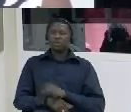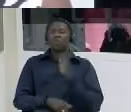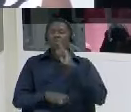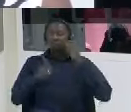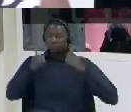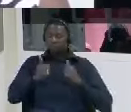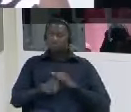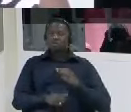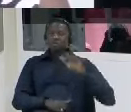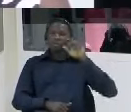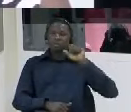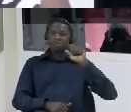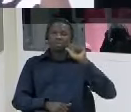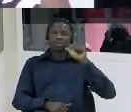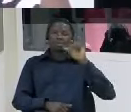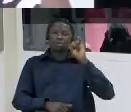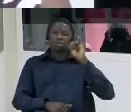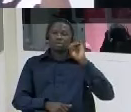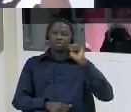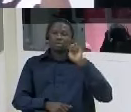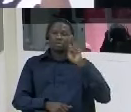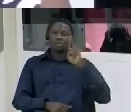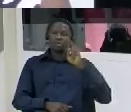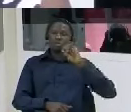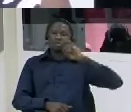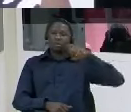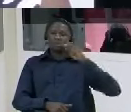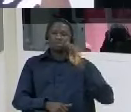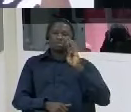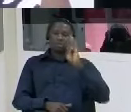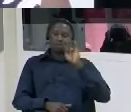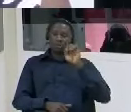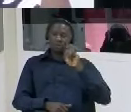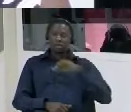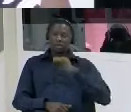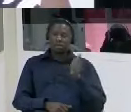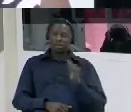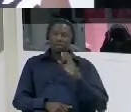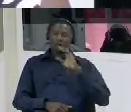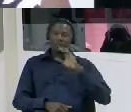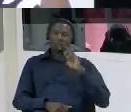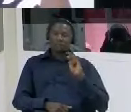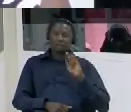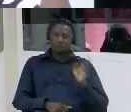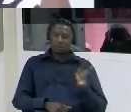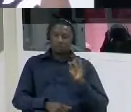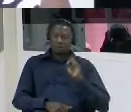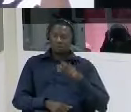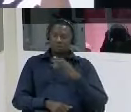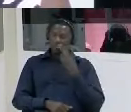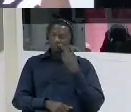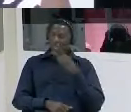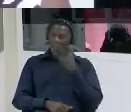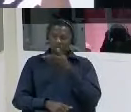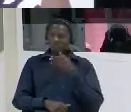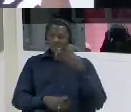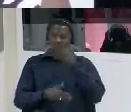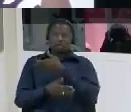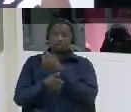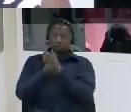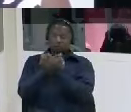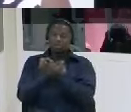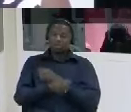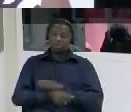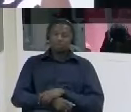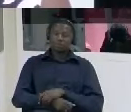2 anyway they were brought back but I know the following day the way I saw them they were not walking